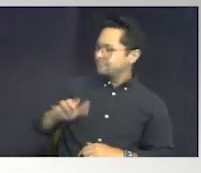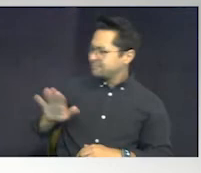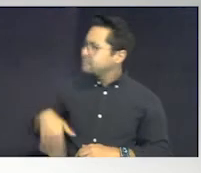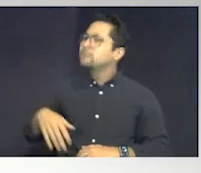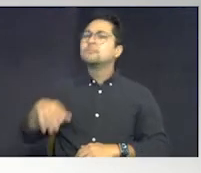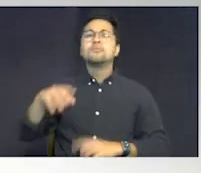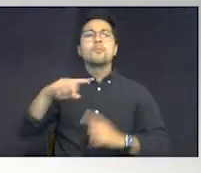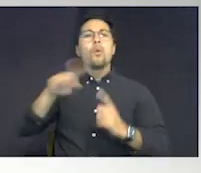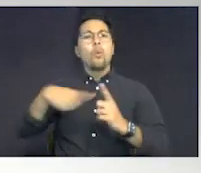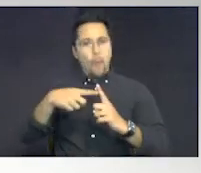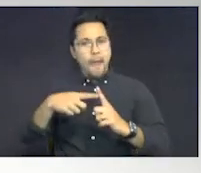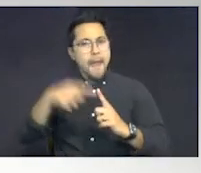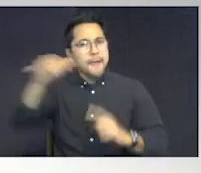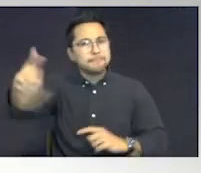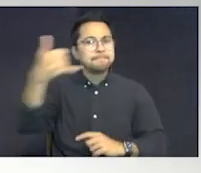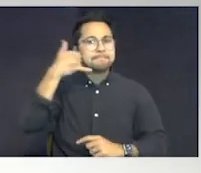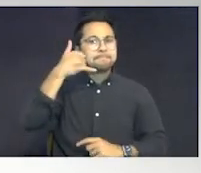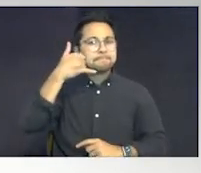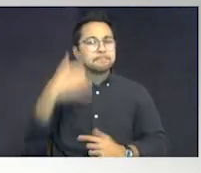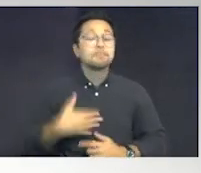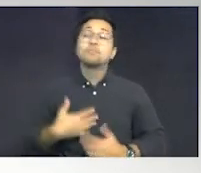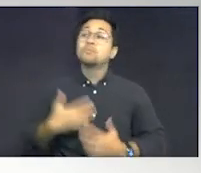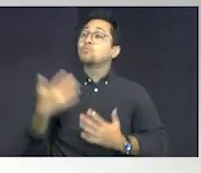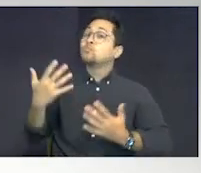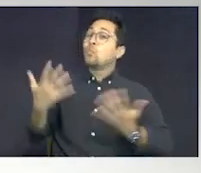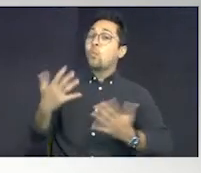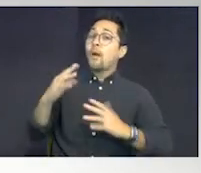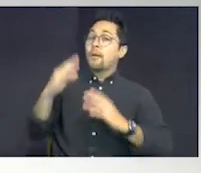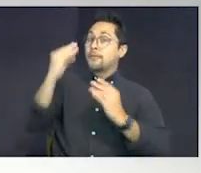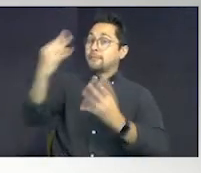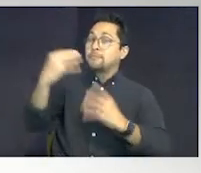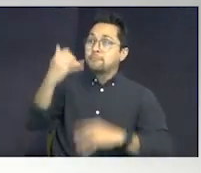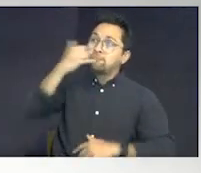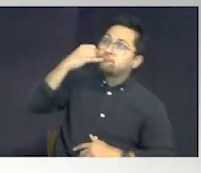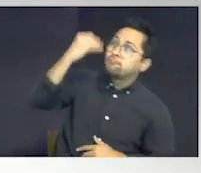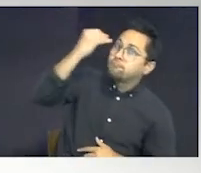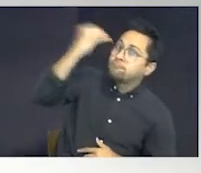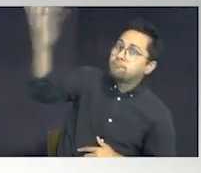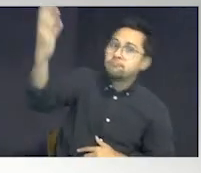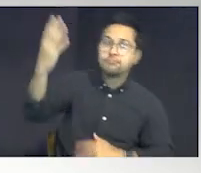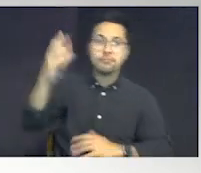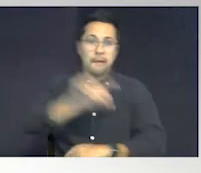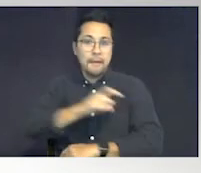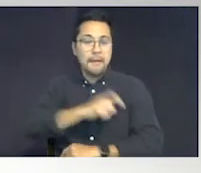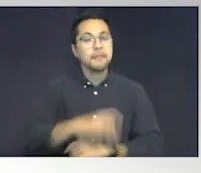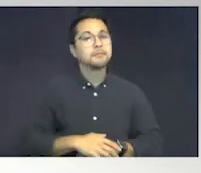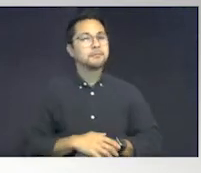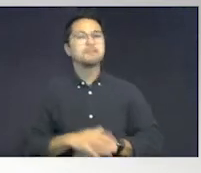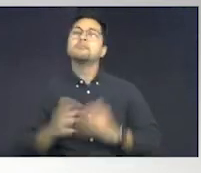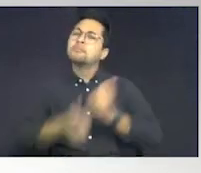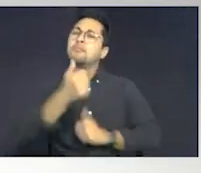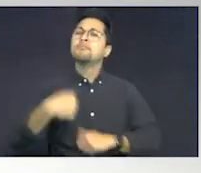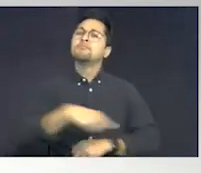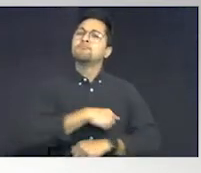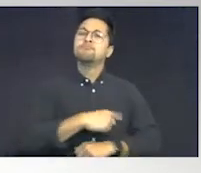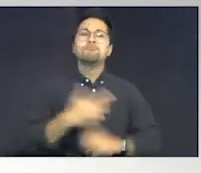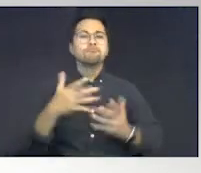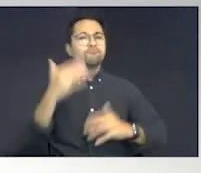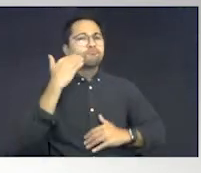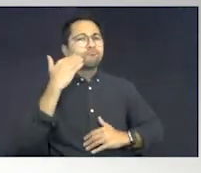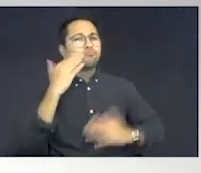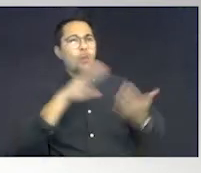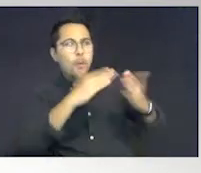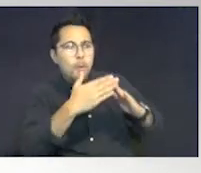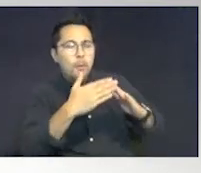do you pick up the red phone? What information do you want to give the police? A lot of us do know our community.